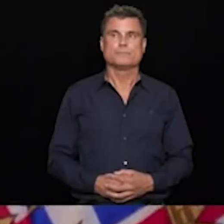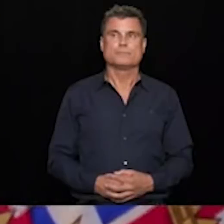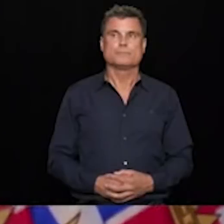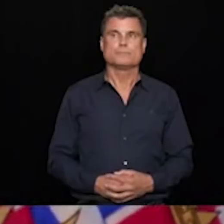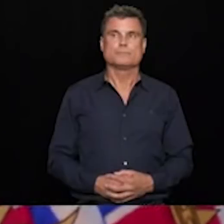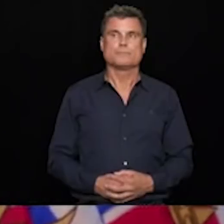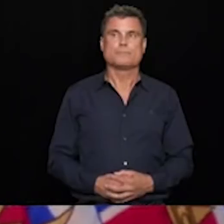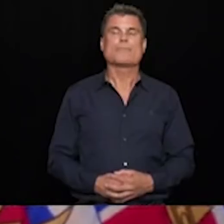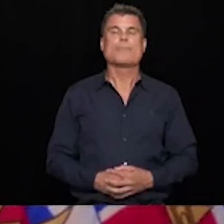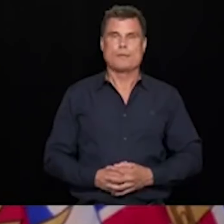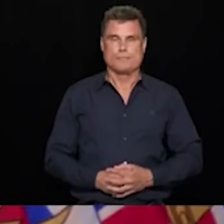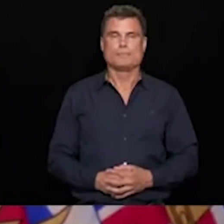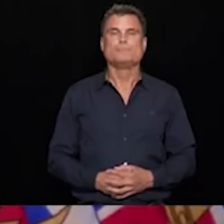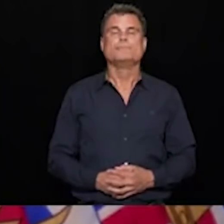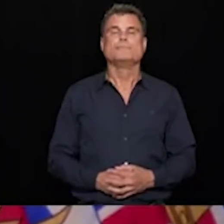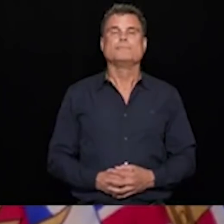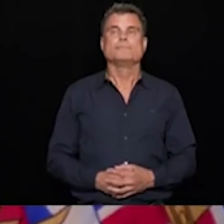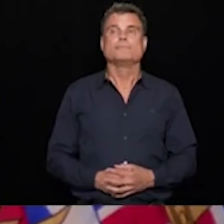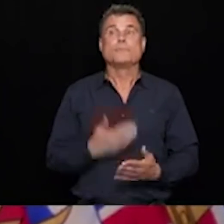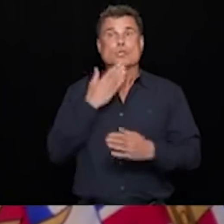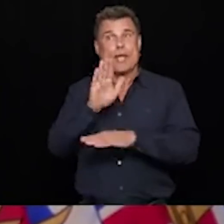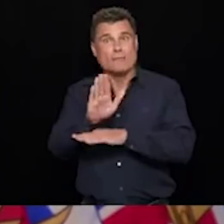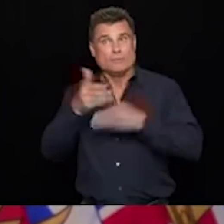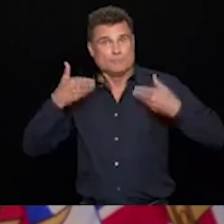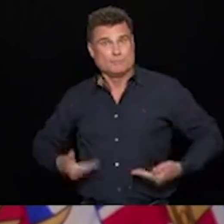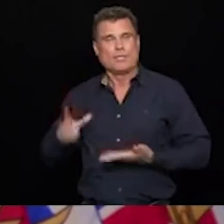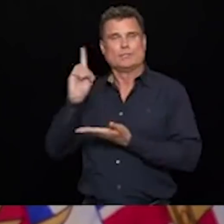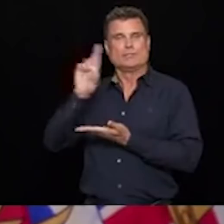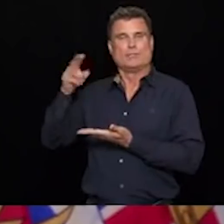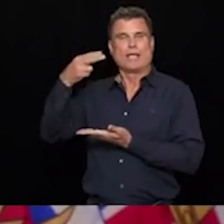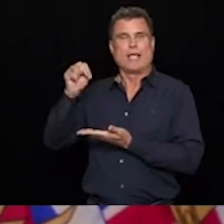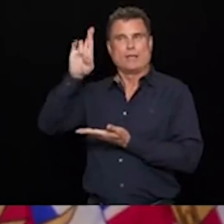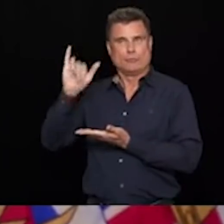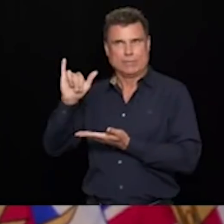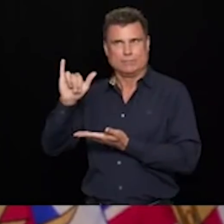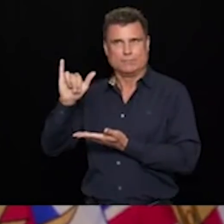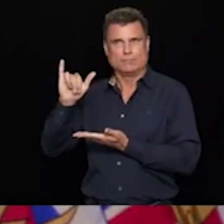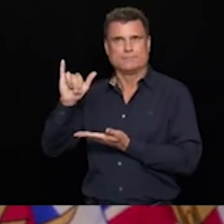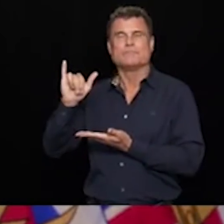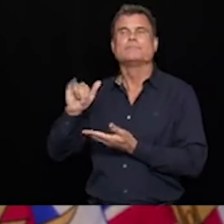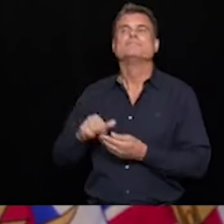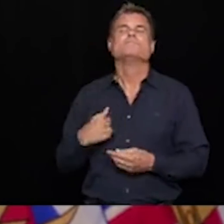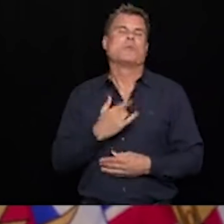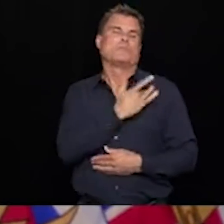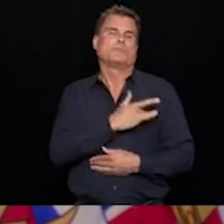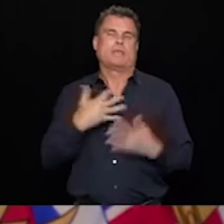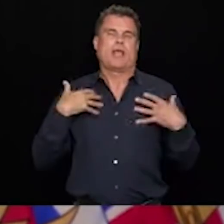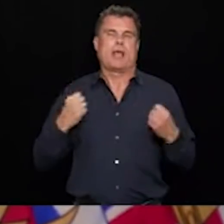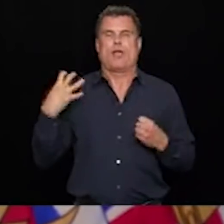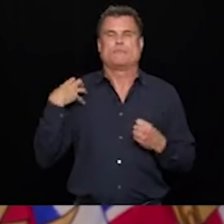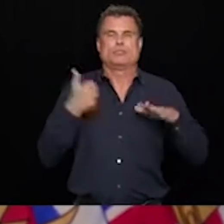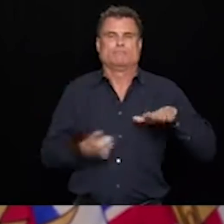Good afternoon, I'm Dr. Bonnie Henry, the provincial health officer for British Columbia, and this is our COVID-19 update for today,